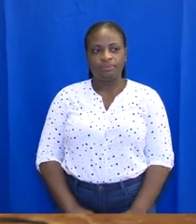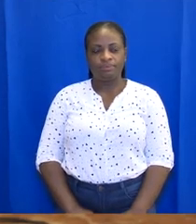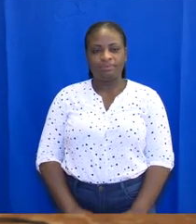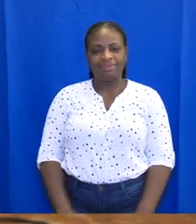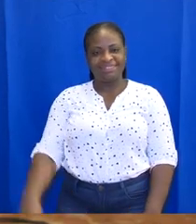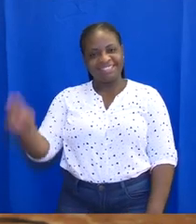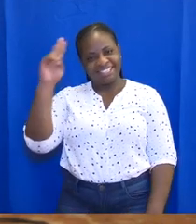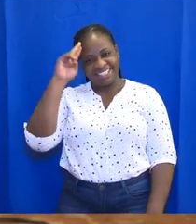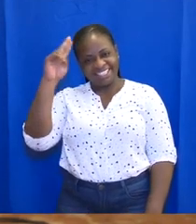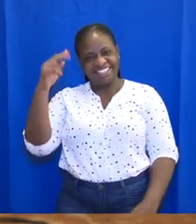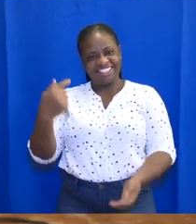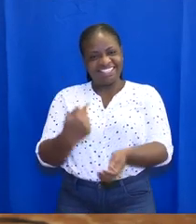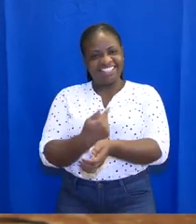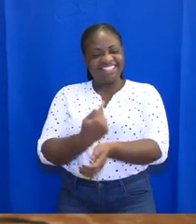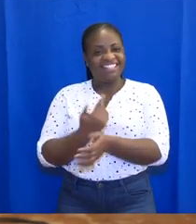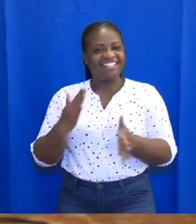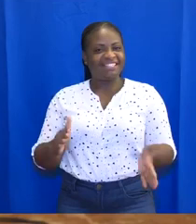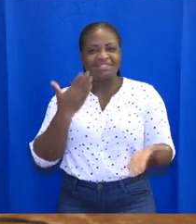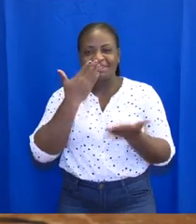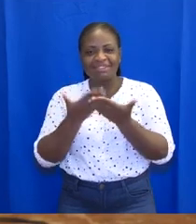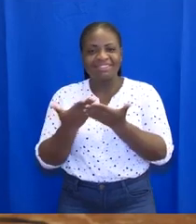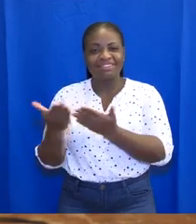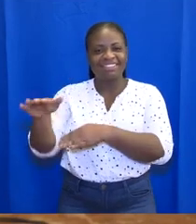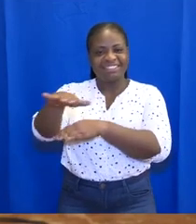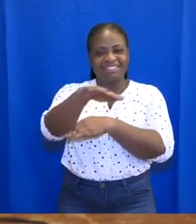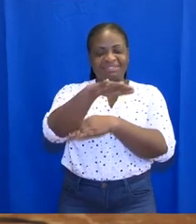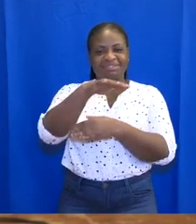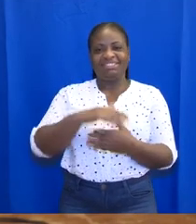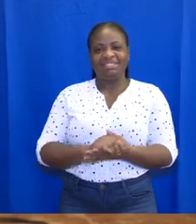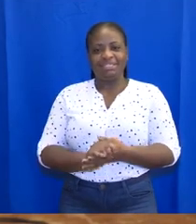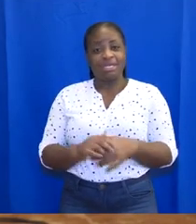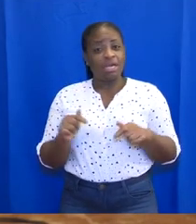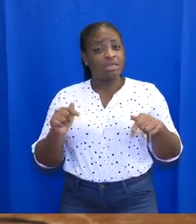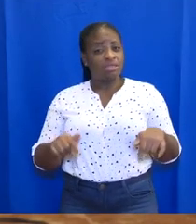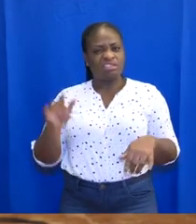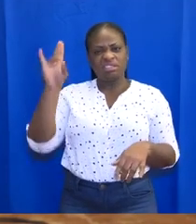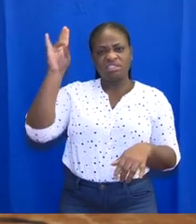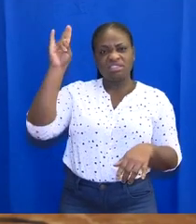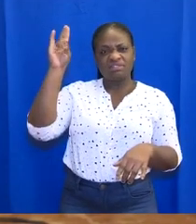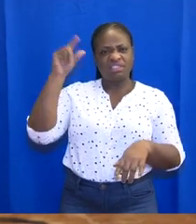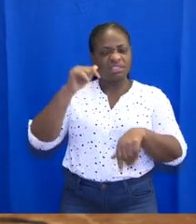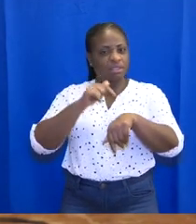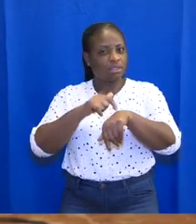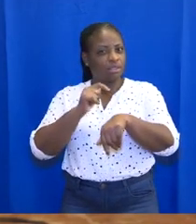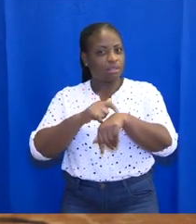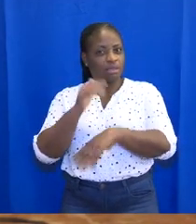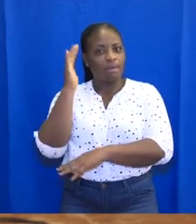Fellow Ghanaians, good evening. This is the 17th time